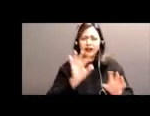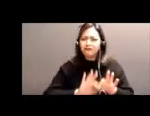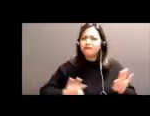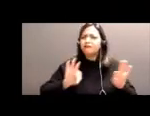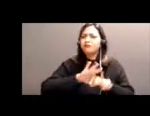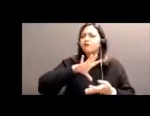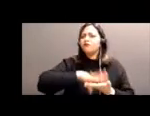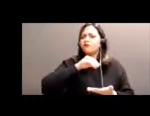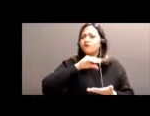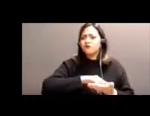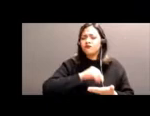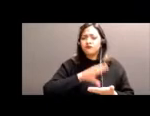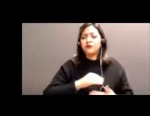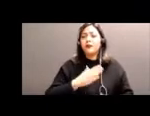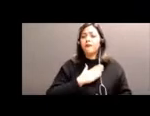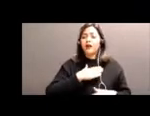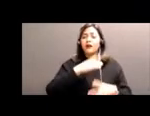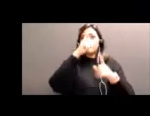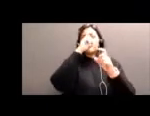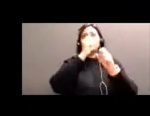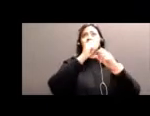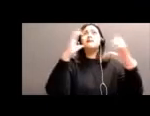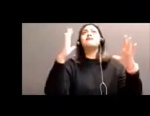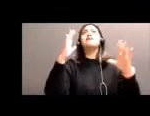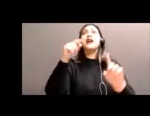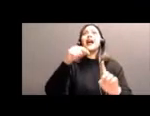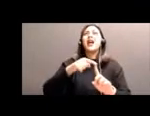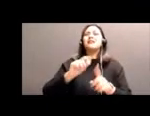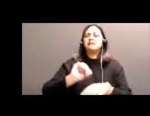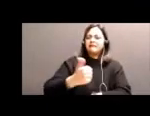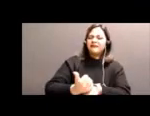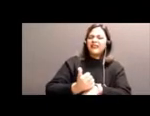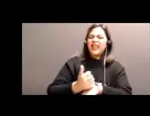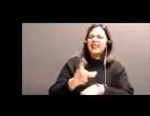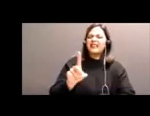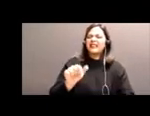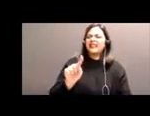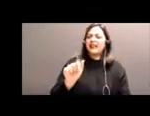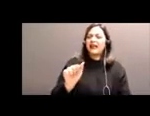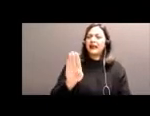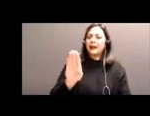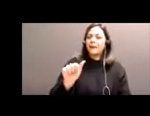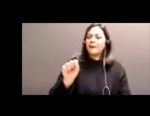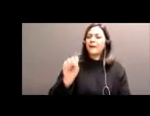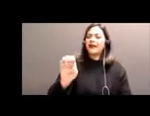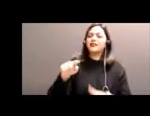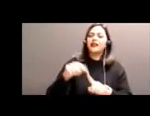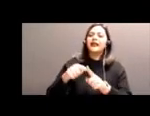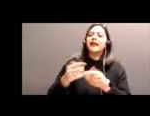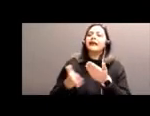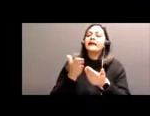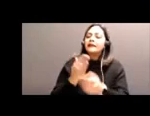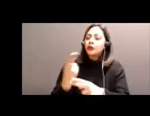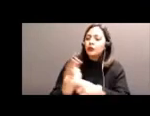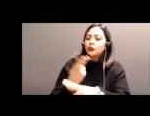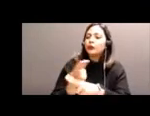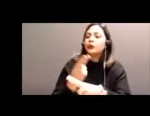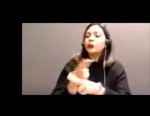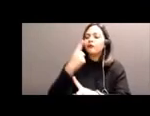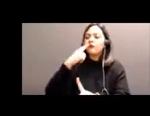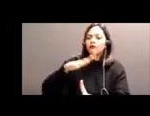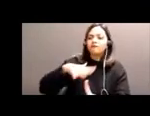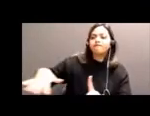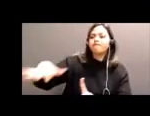to create a user-friendly database for our community members of service providers for Indigenous First